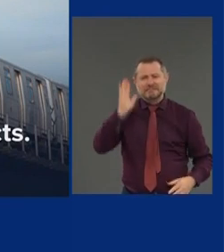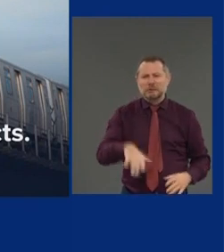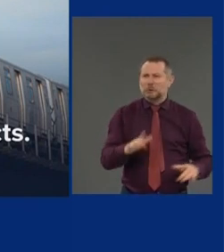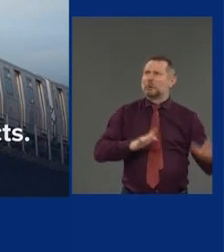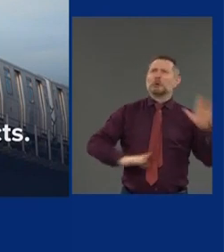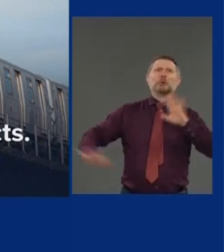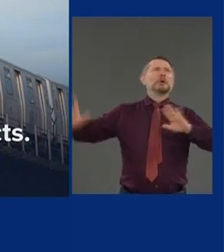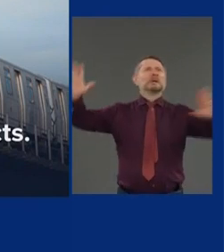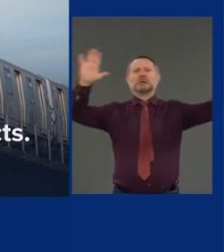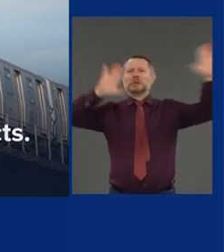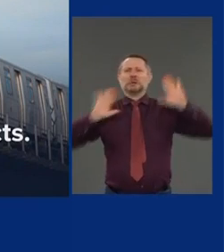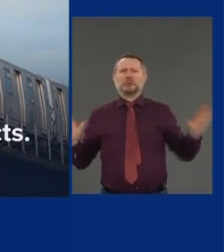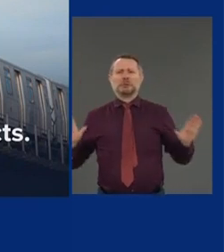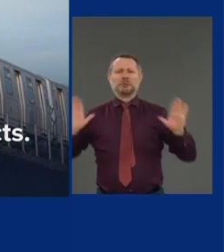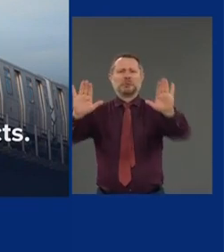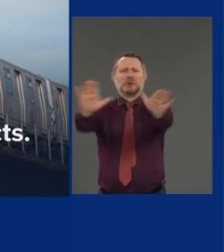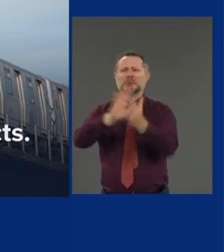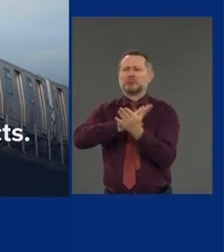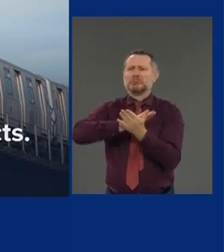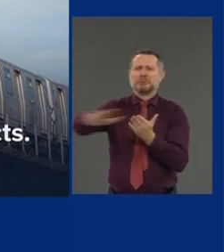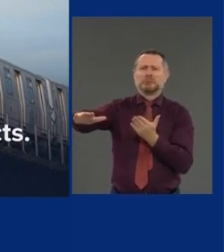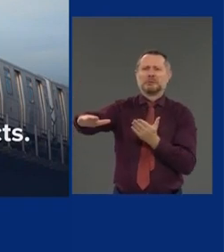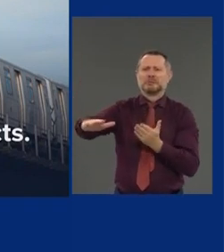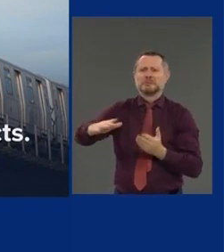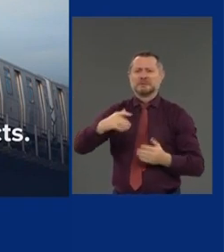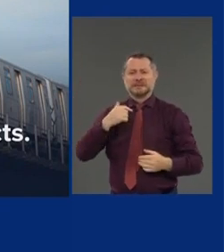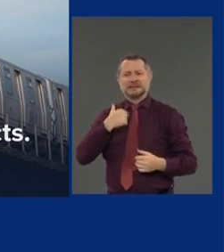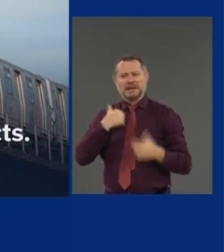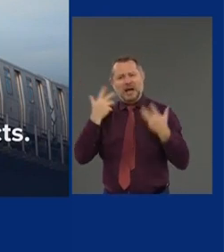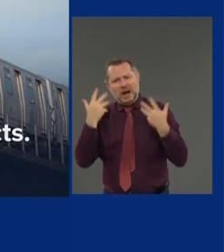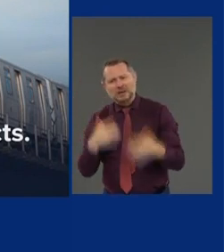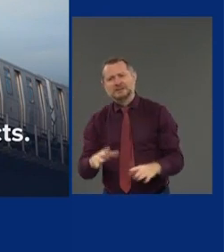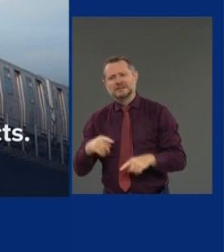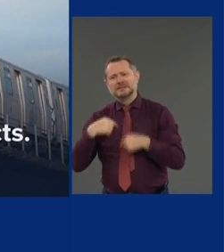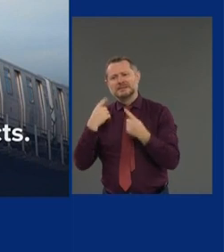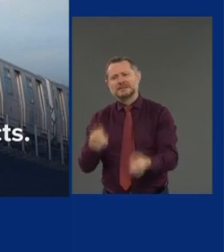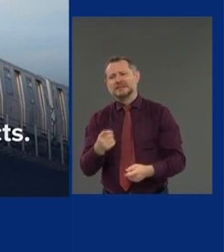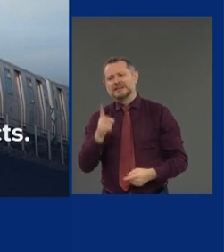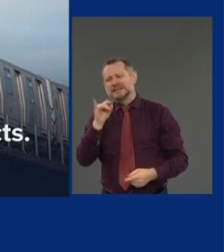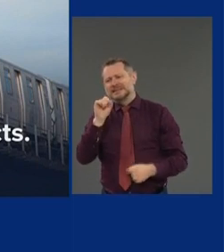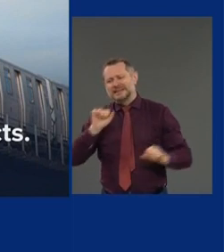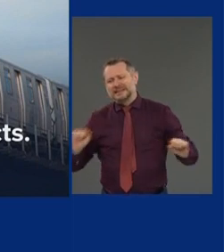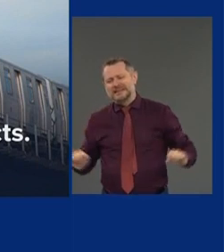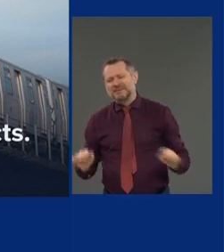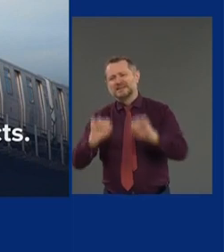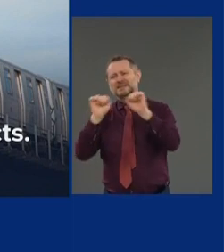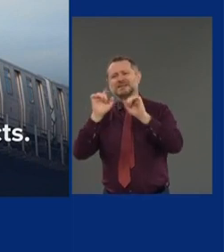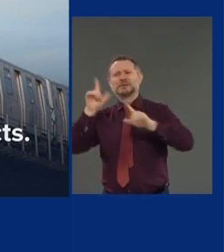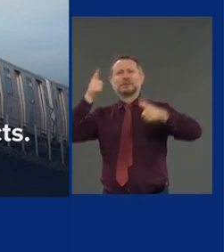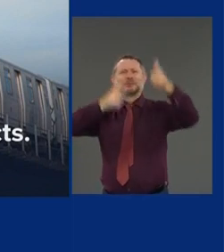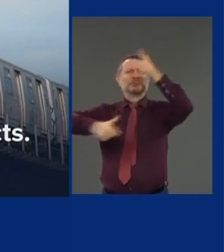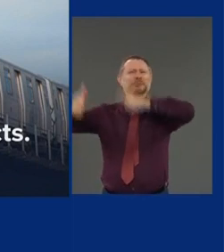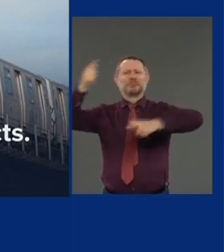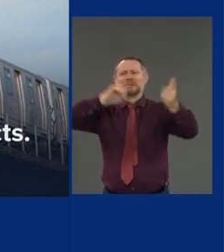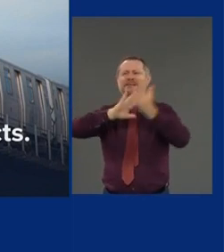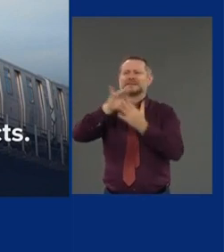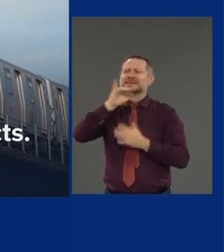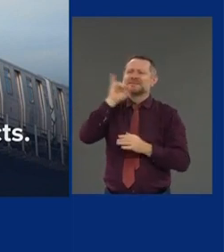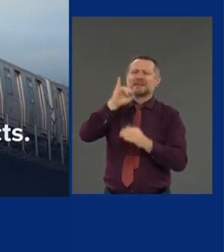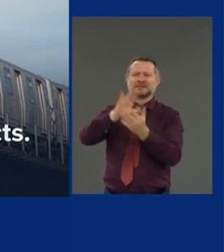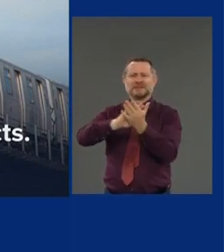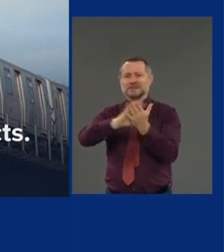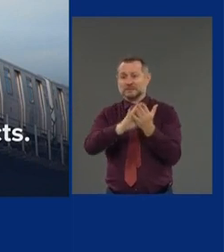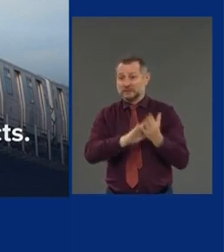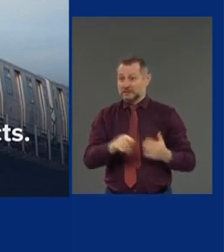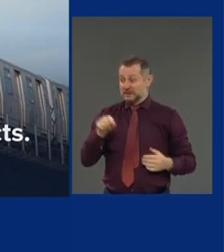lifetime. We are now disinfecting subway cars. Look, this is a situation where the MTA